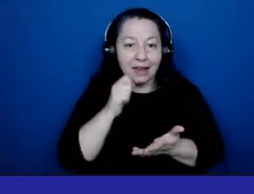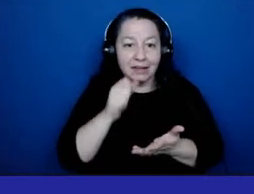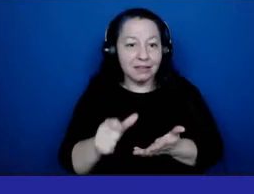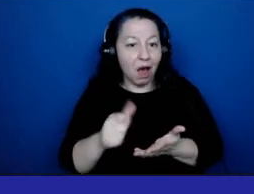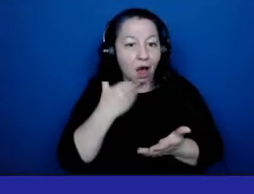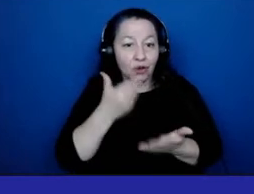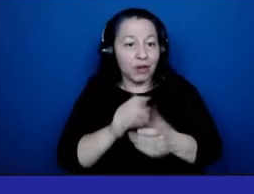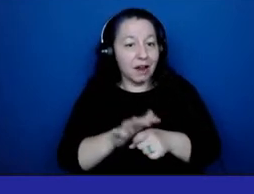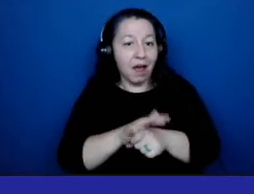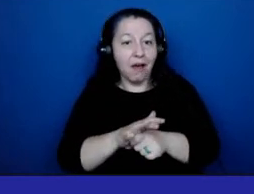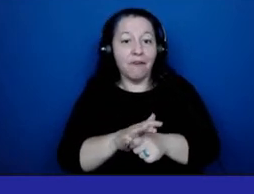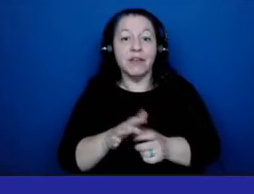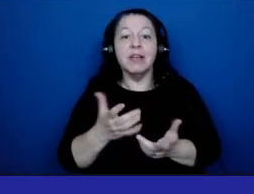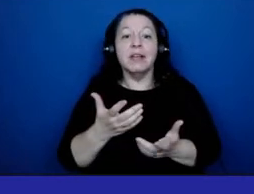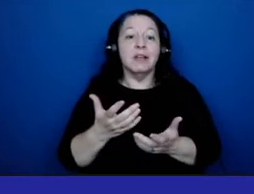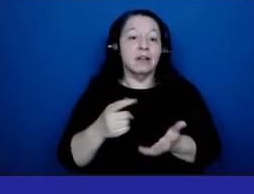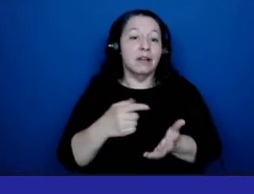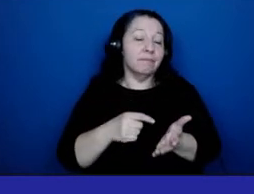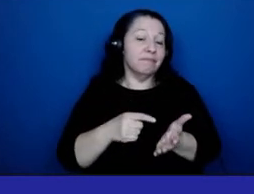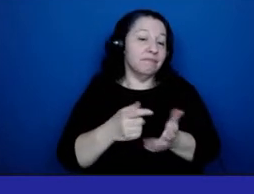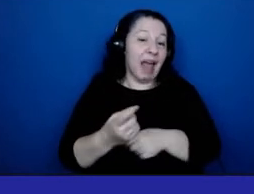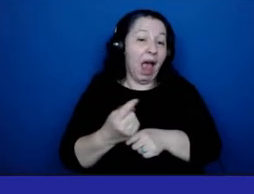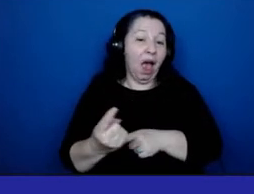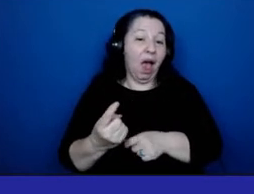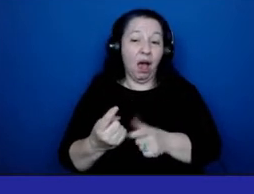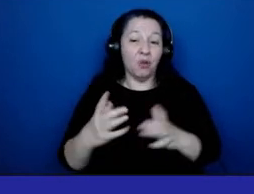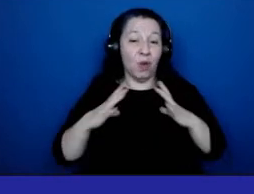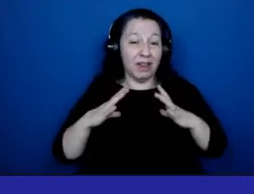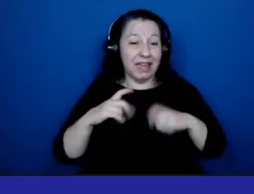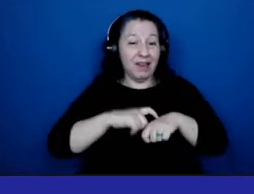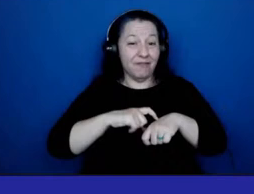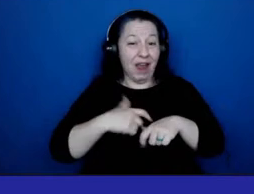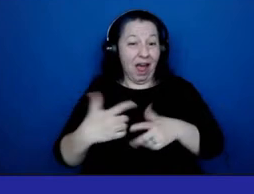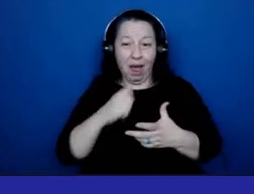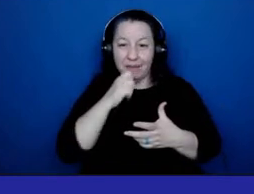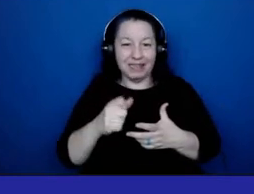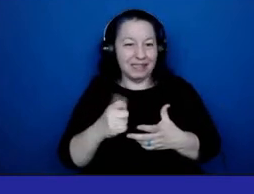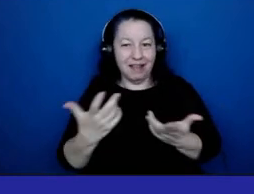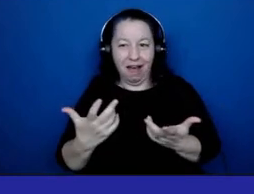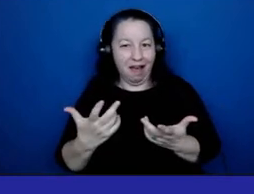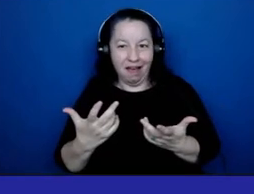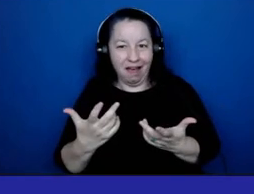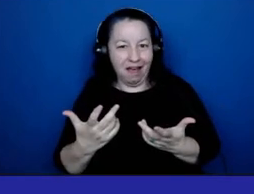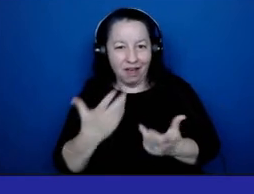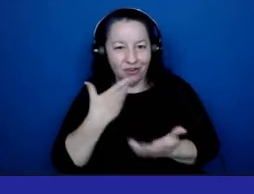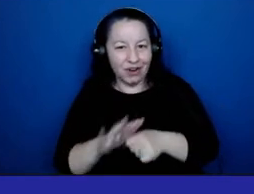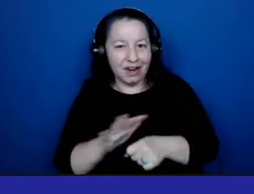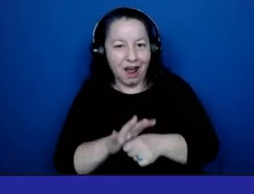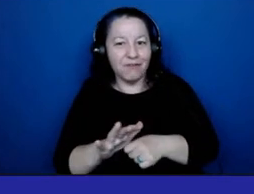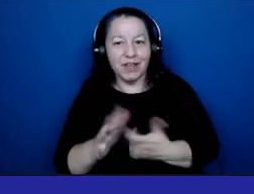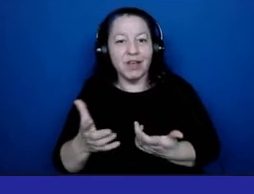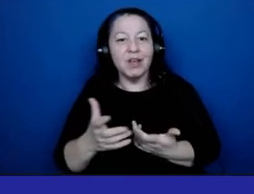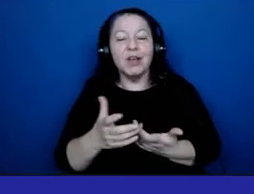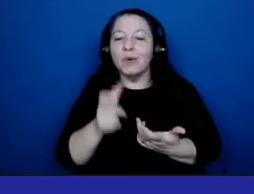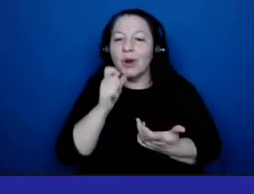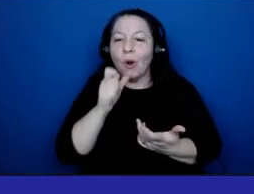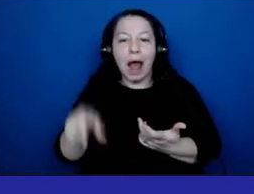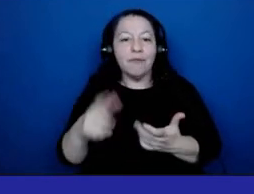you know, lack of 403B matching. We don't have to be the best in all three of those, but we can't be the worst in all three either.